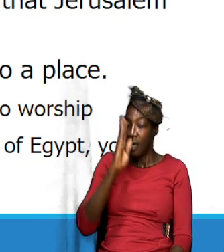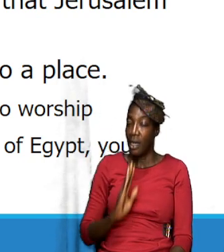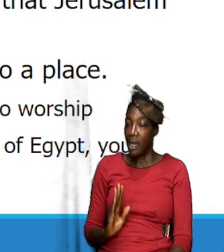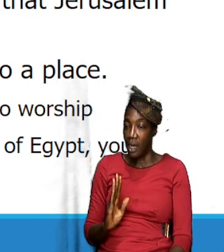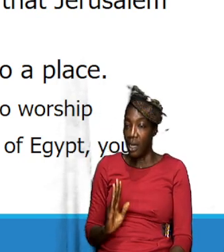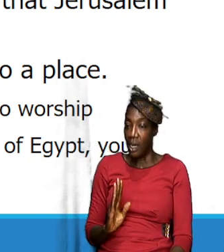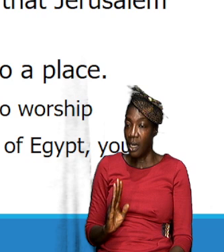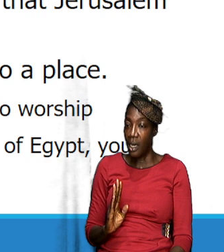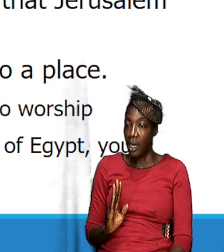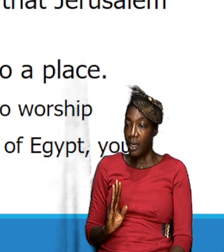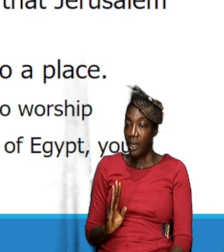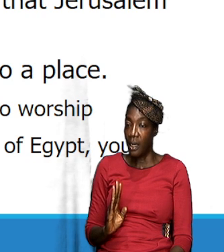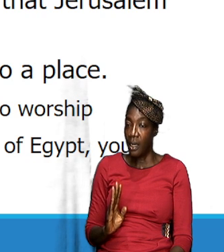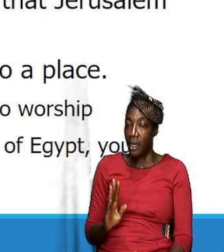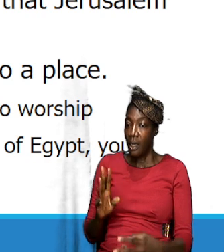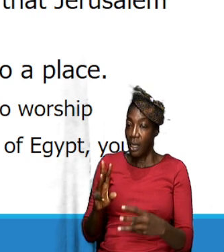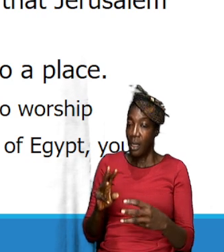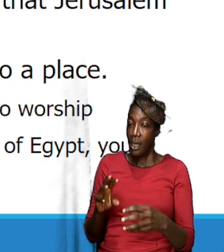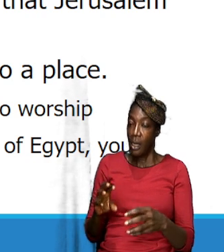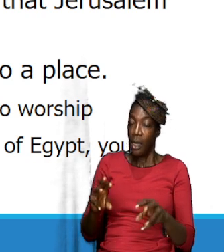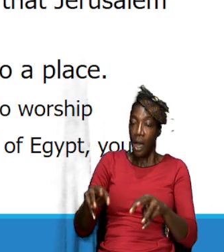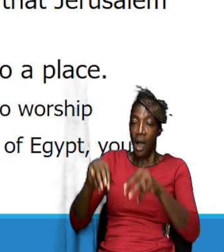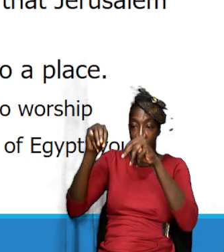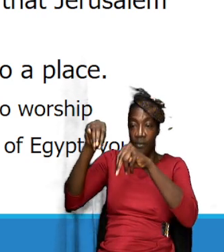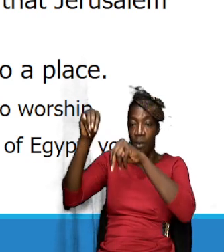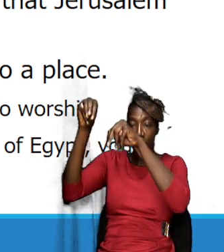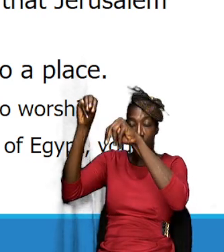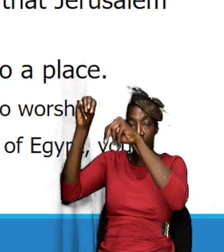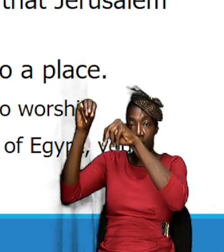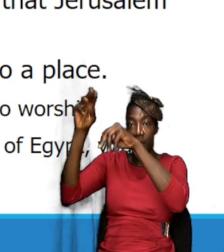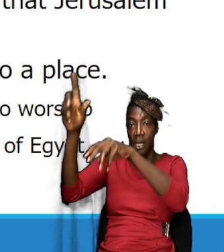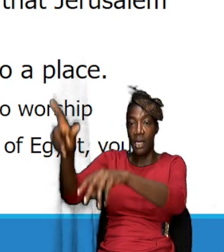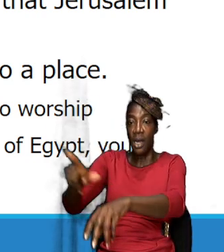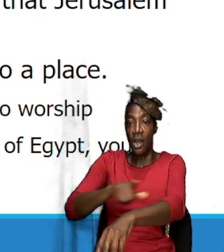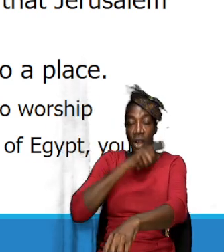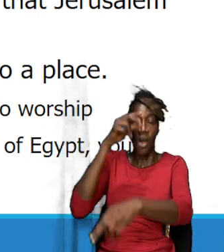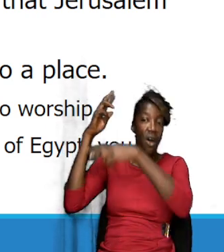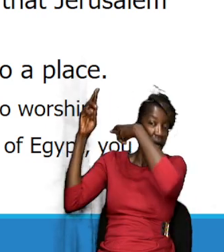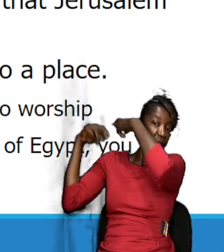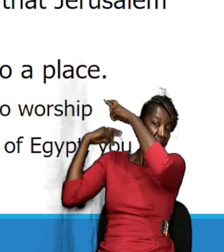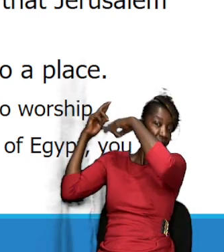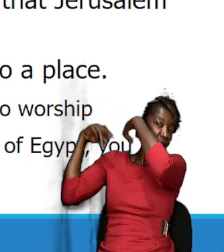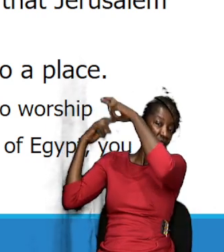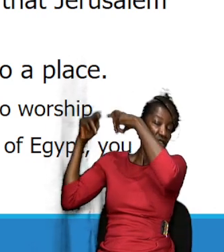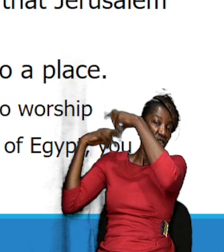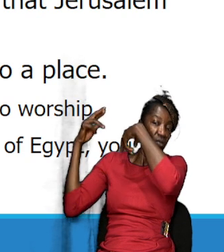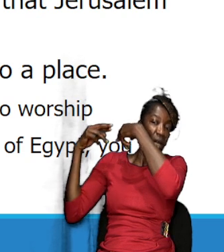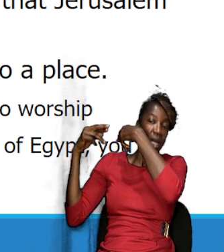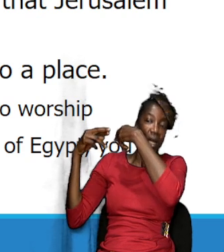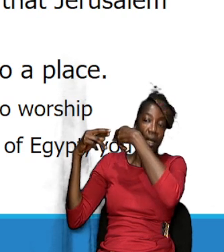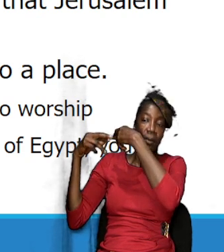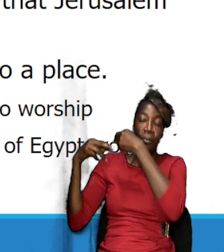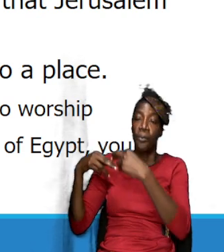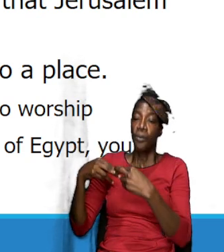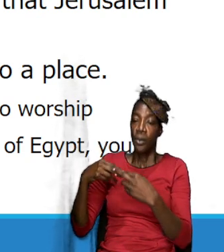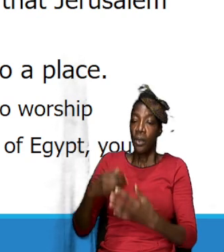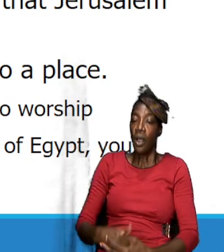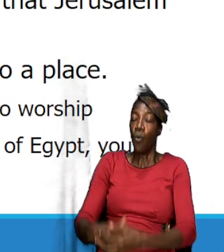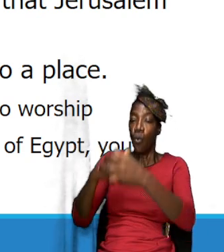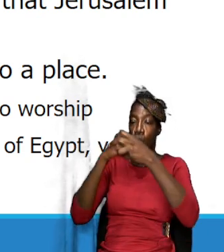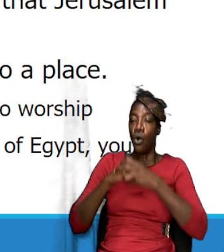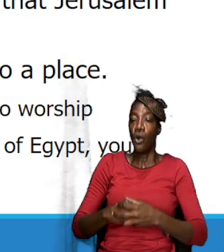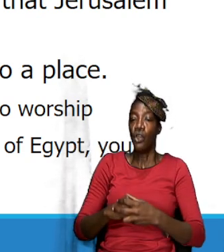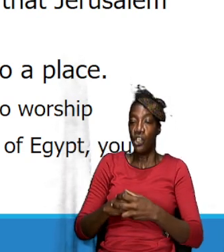a God of the mountain and so there is this long history of worship being tied to a place